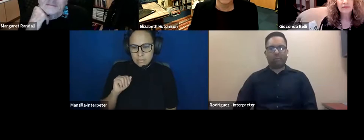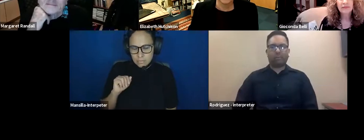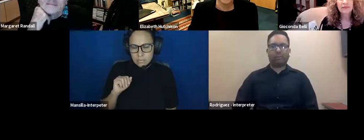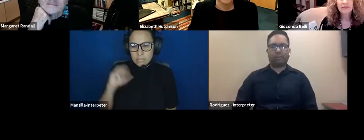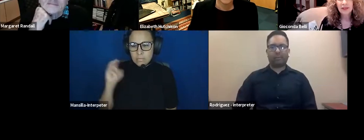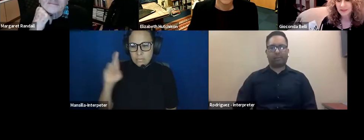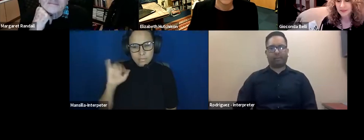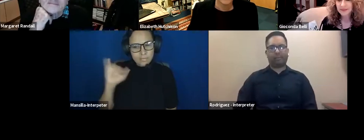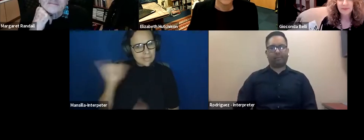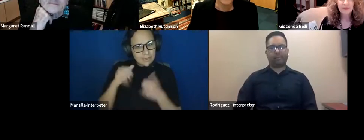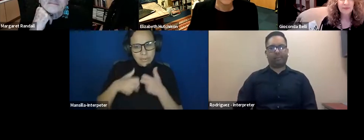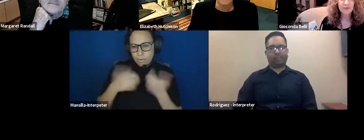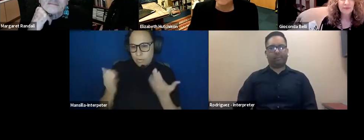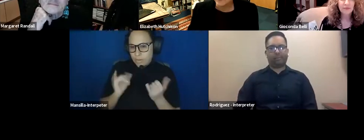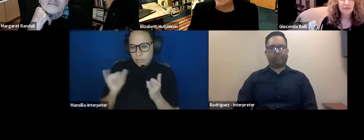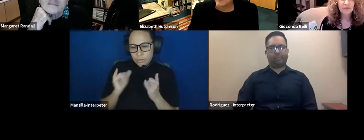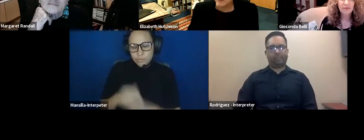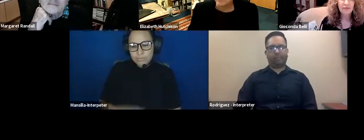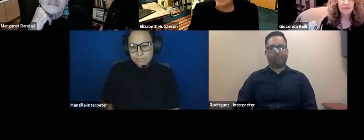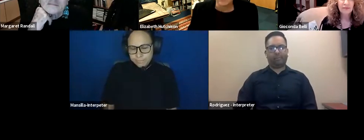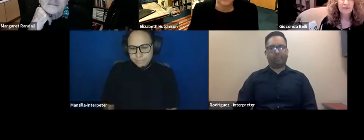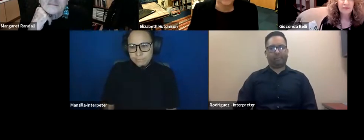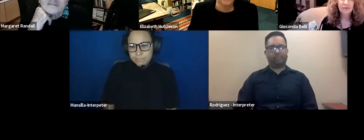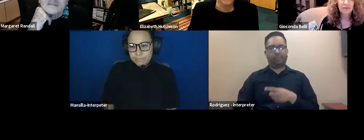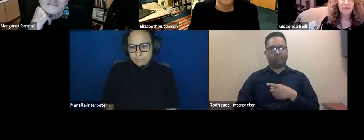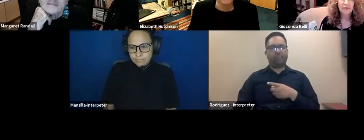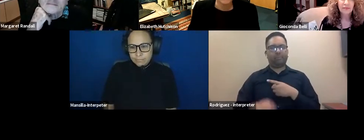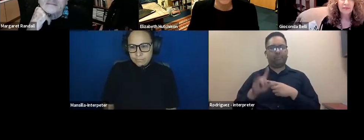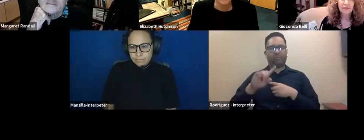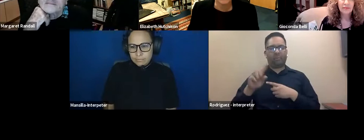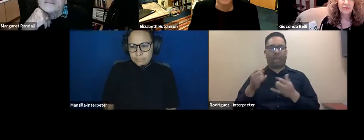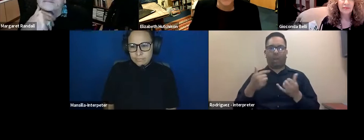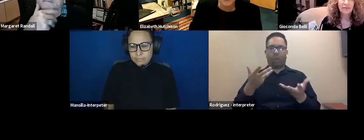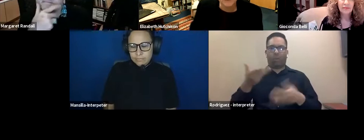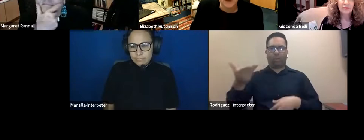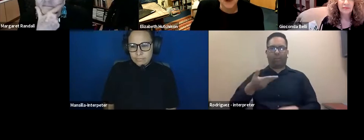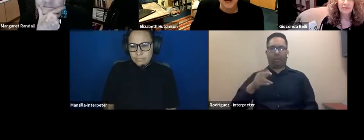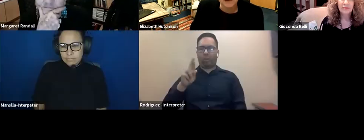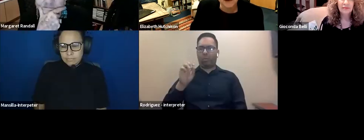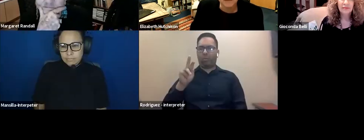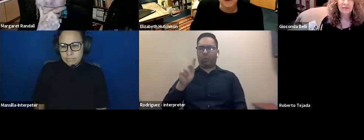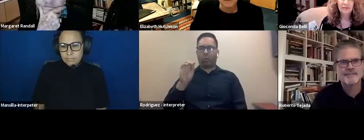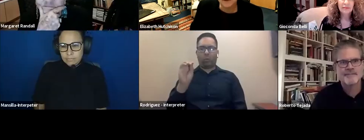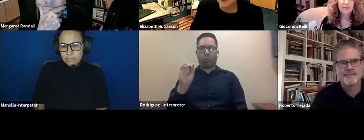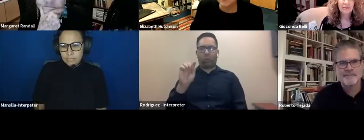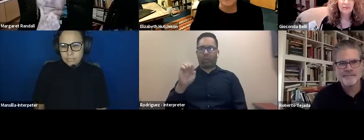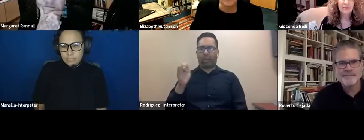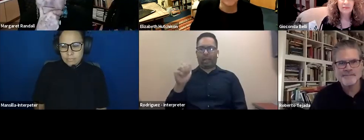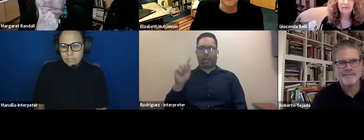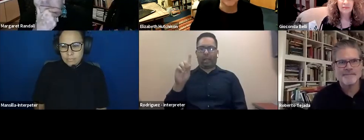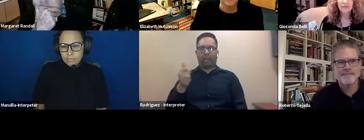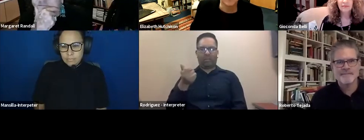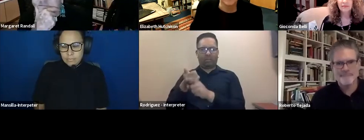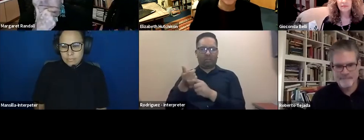Yeah. I'd like to invite right now Roberto Tejada to turn on his camera and ask a couple of questions.